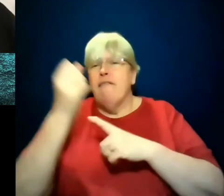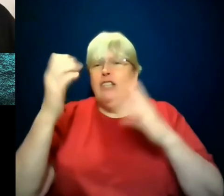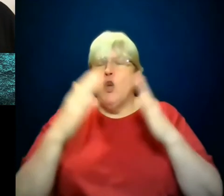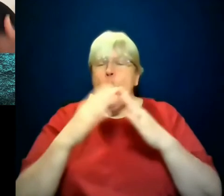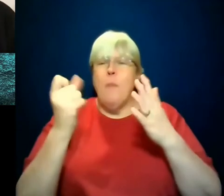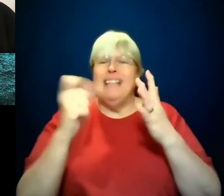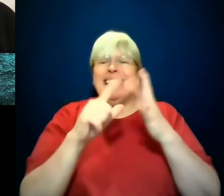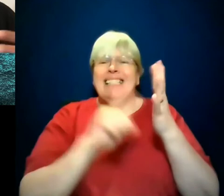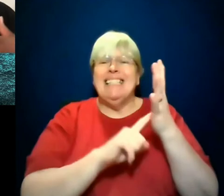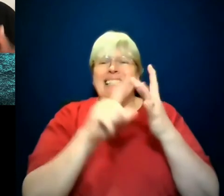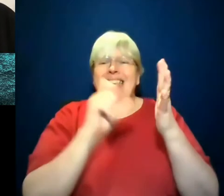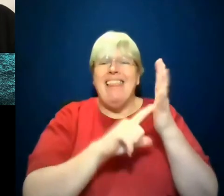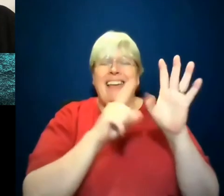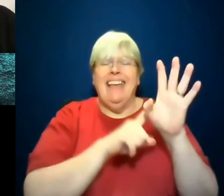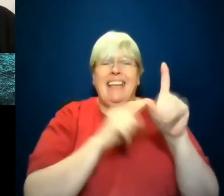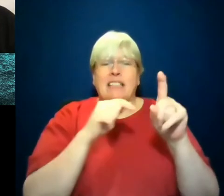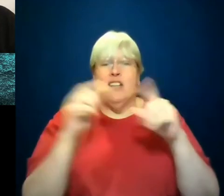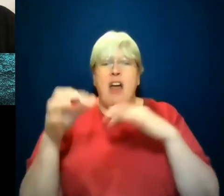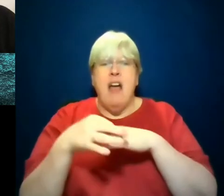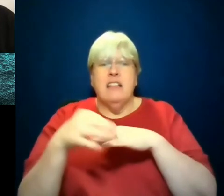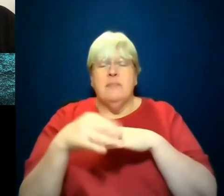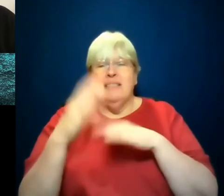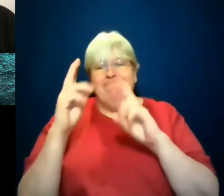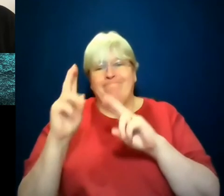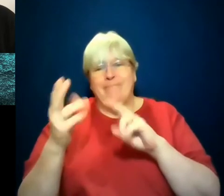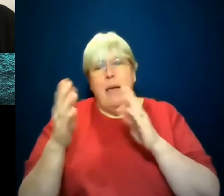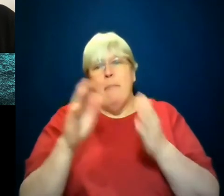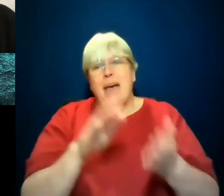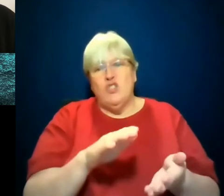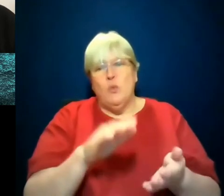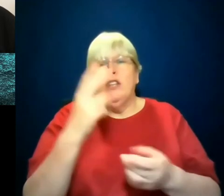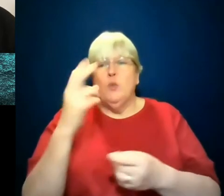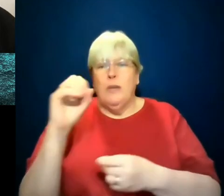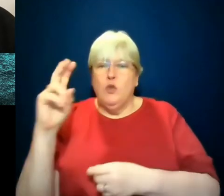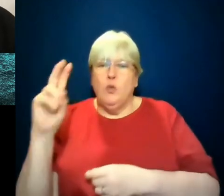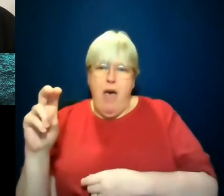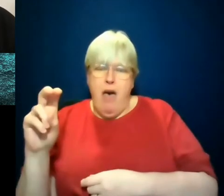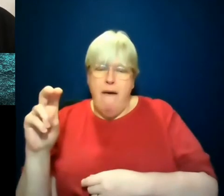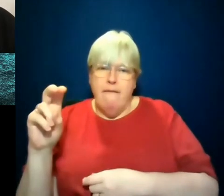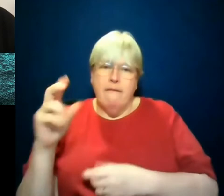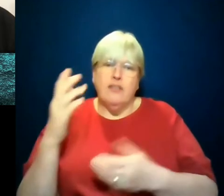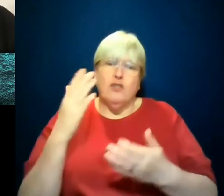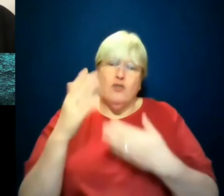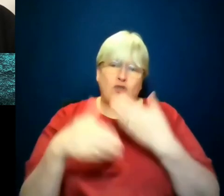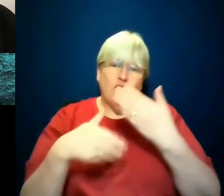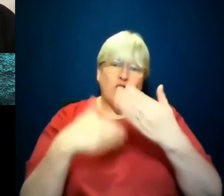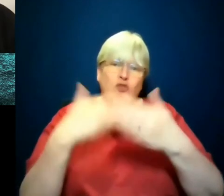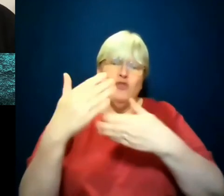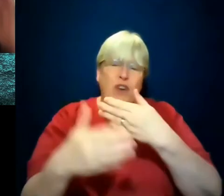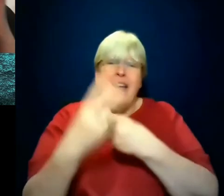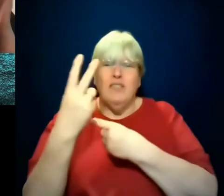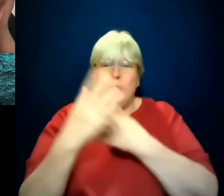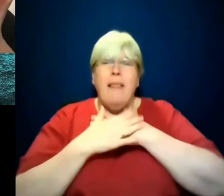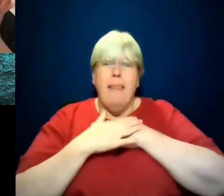my, my sister's love, her husband, he unfortunately passed away in 2012. And so the story actually has two love stories. It's,